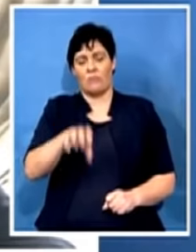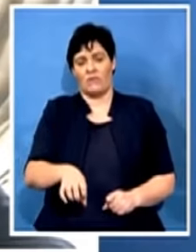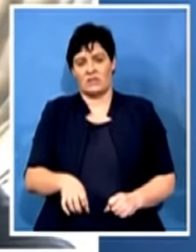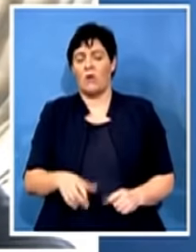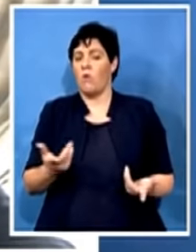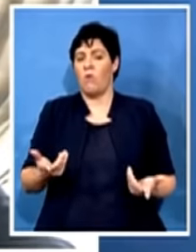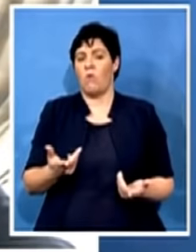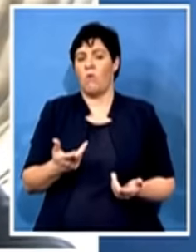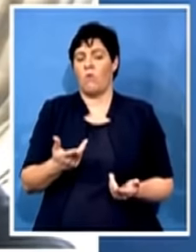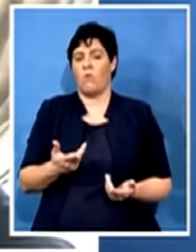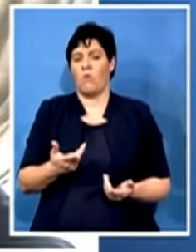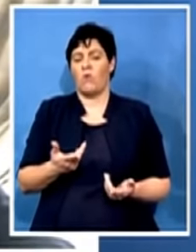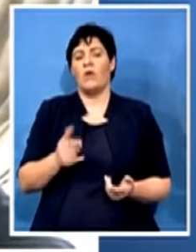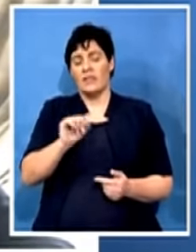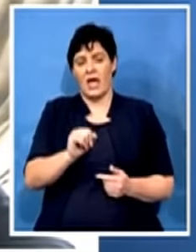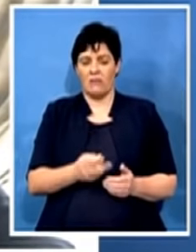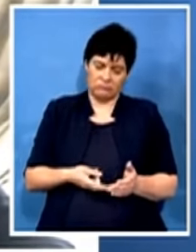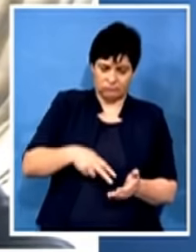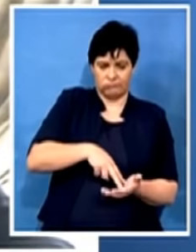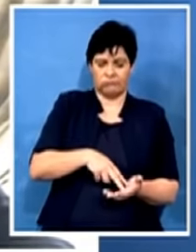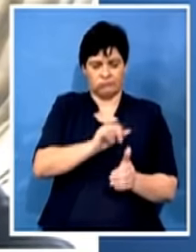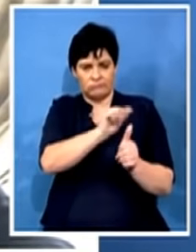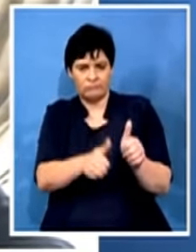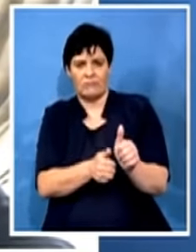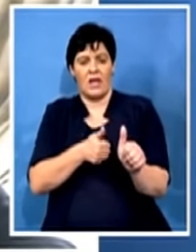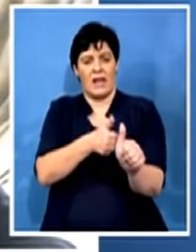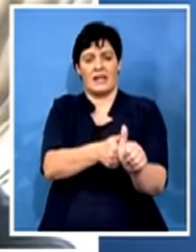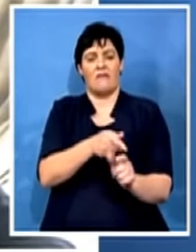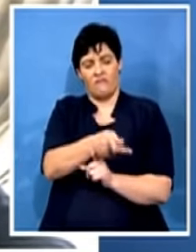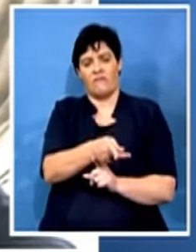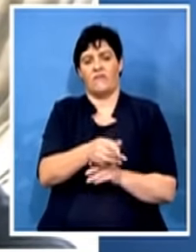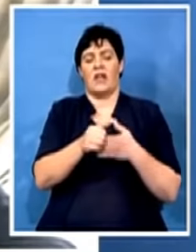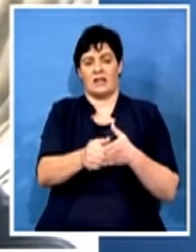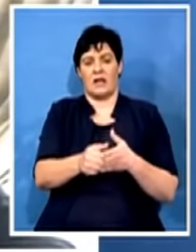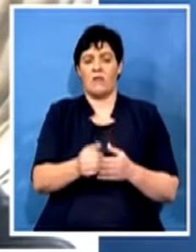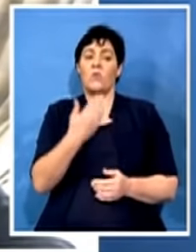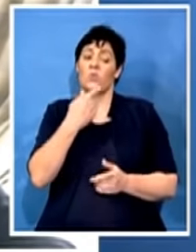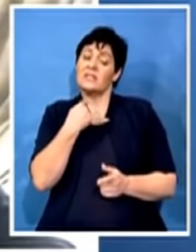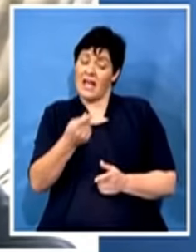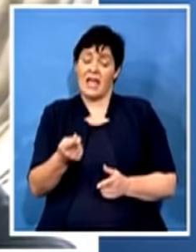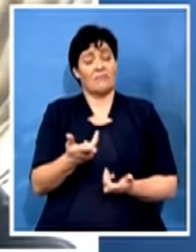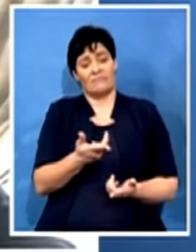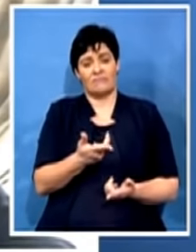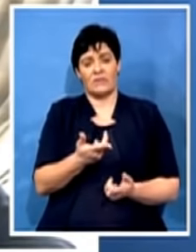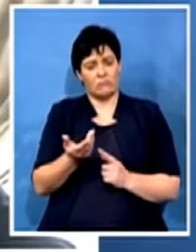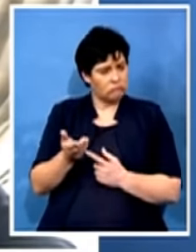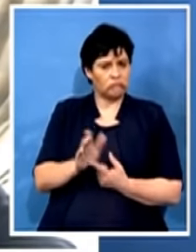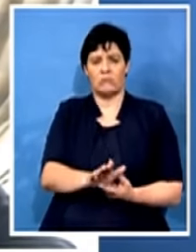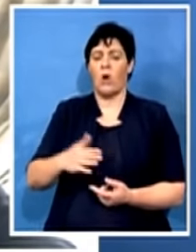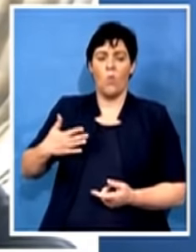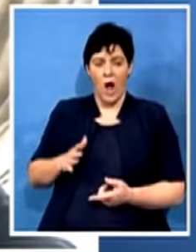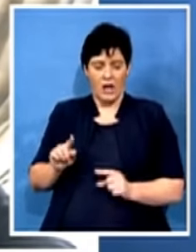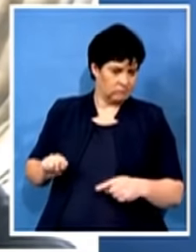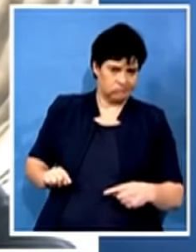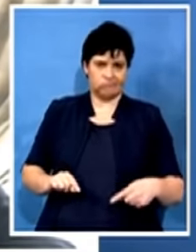under that particular leader of the ANC, whom some say has showed remnants of wanting to contest the position of presidency of the